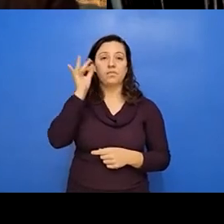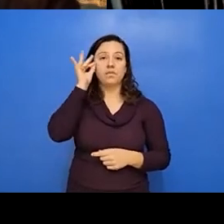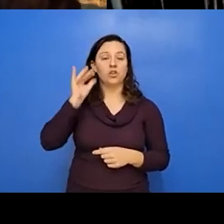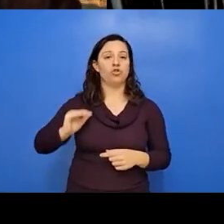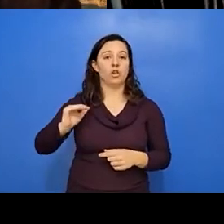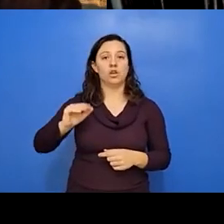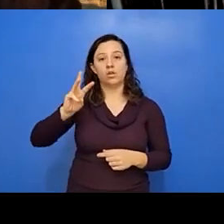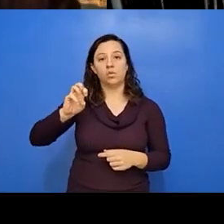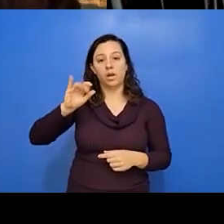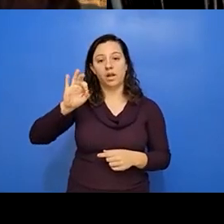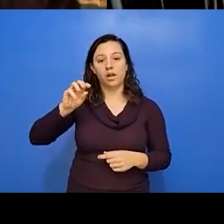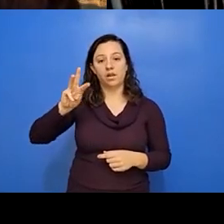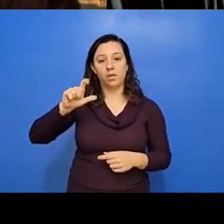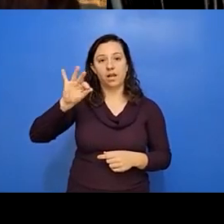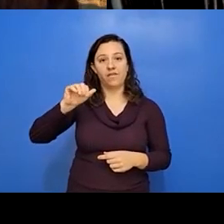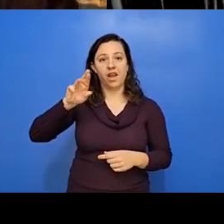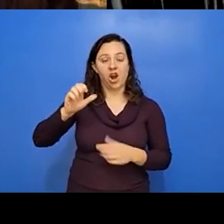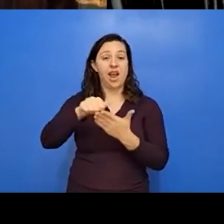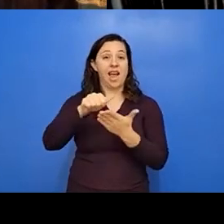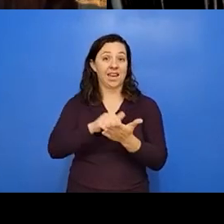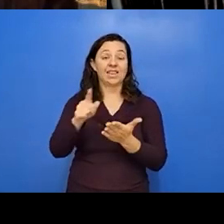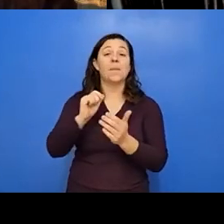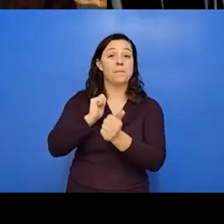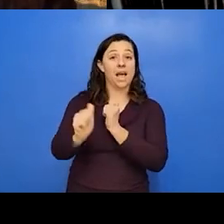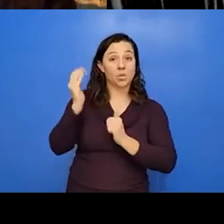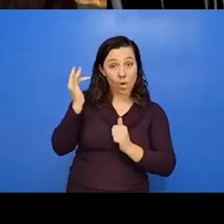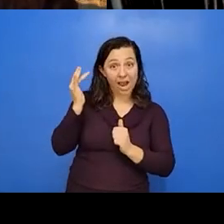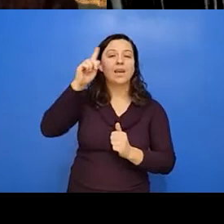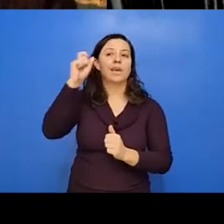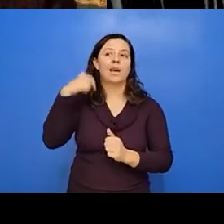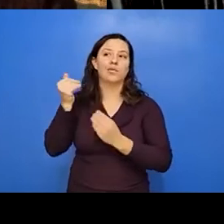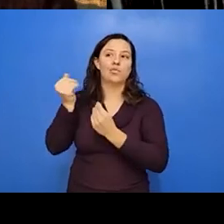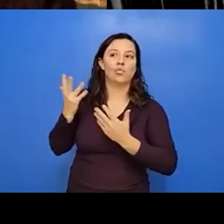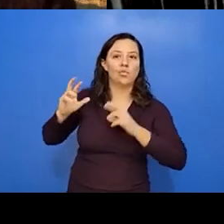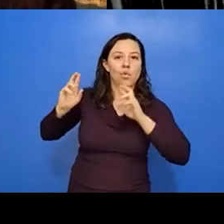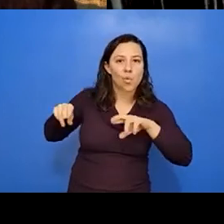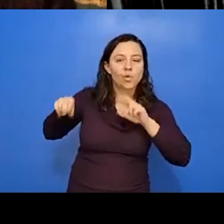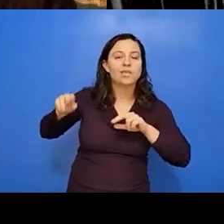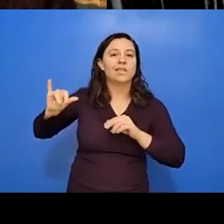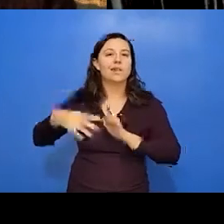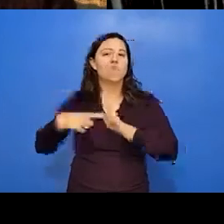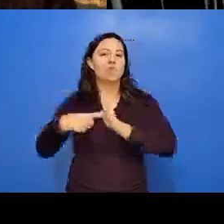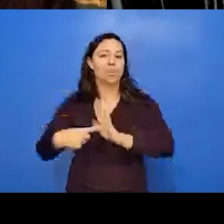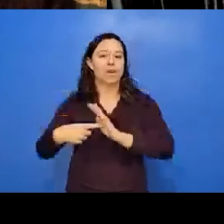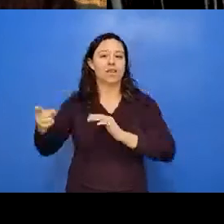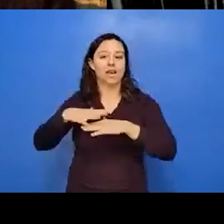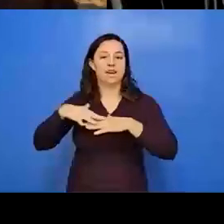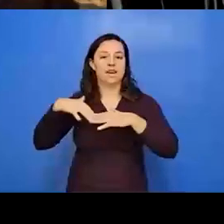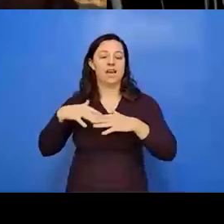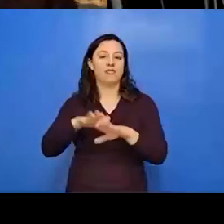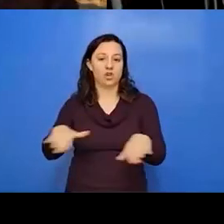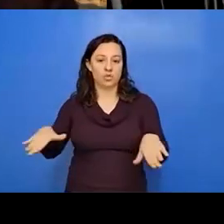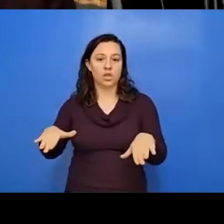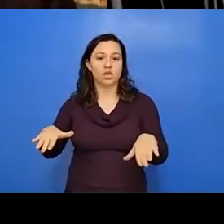was the result of, um, reports that were really demonstrating that native children were being